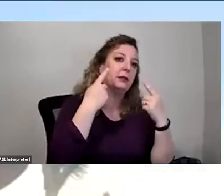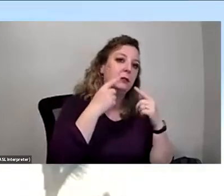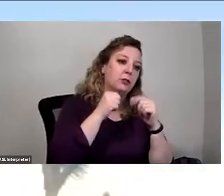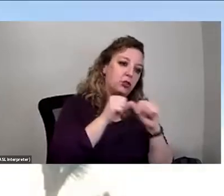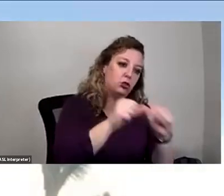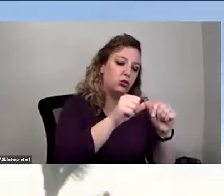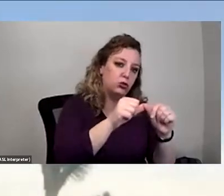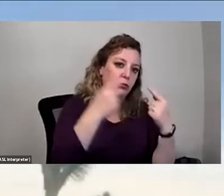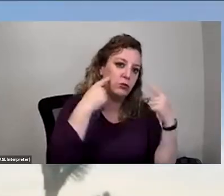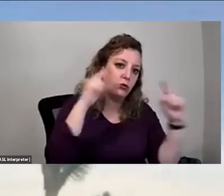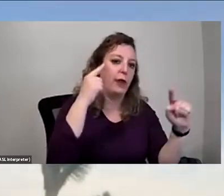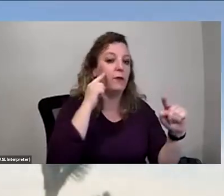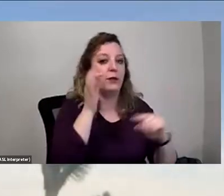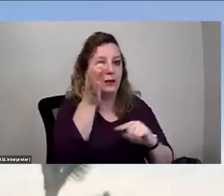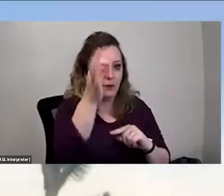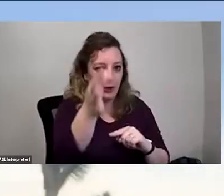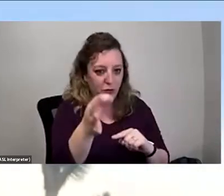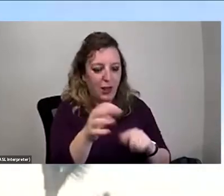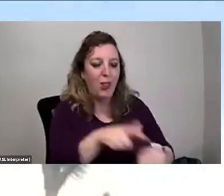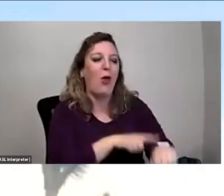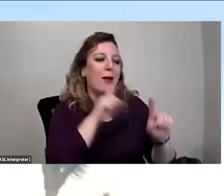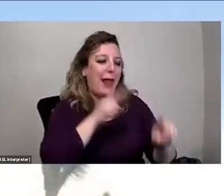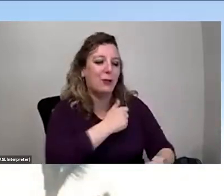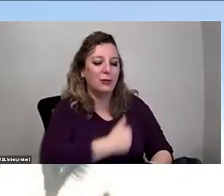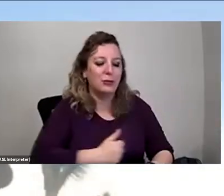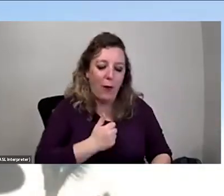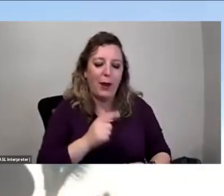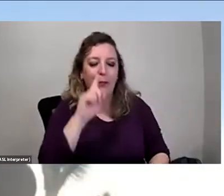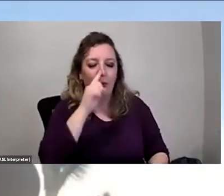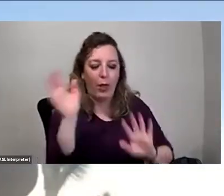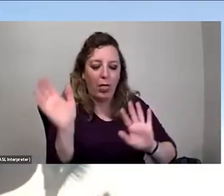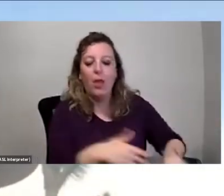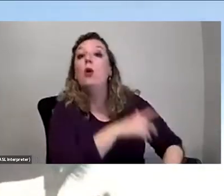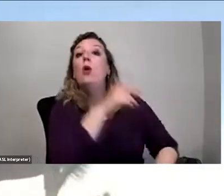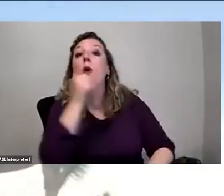answer. Sorry. You guys are bored to death. Who else has a question?